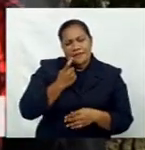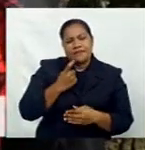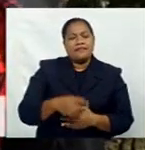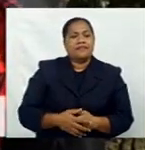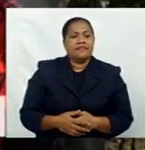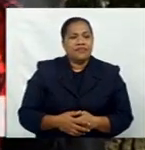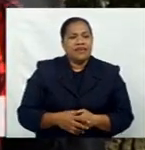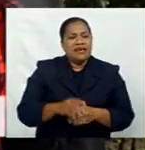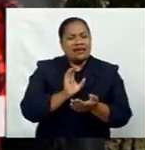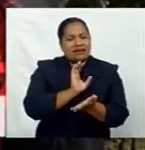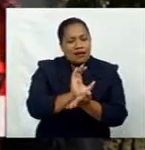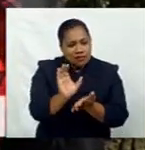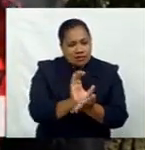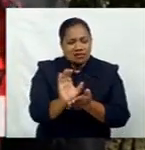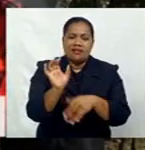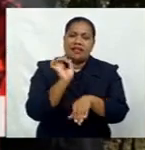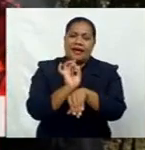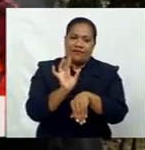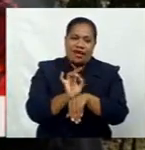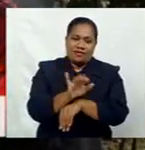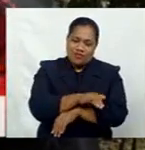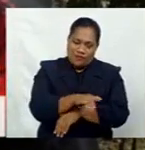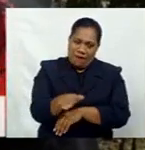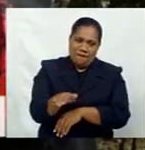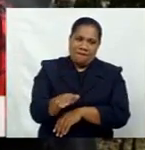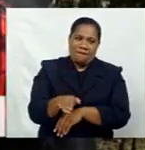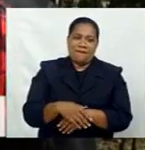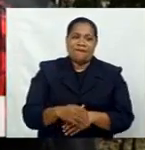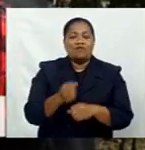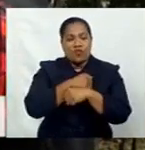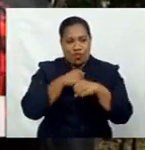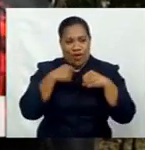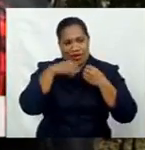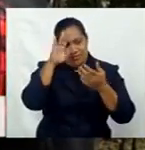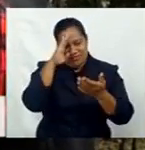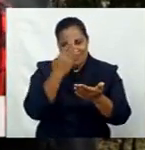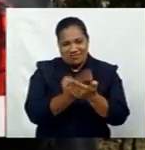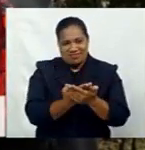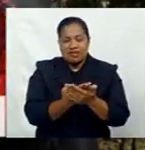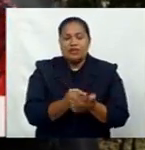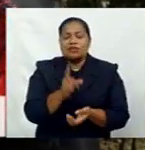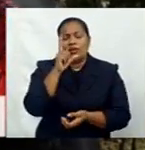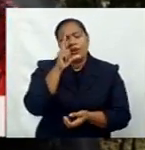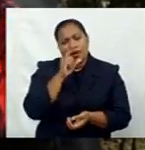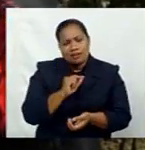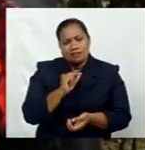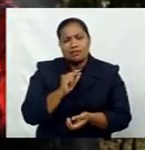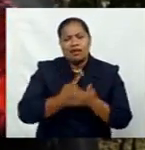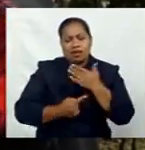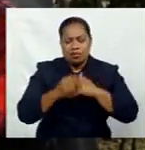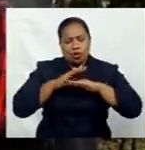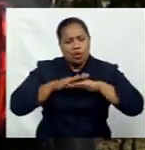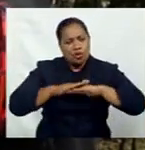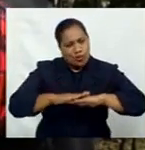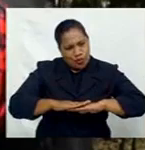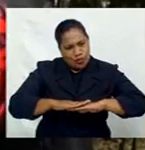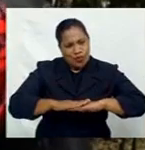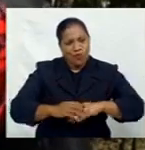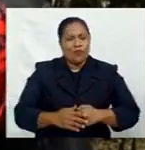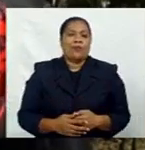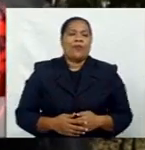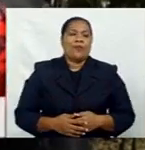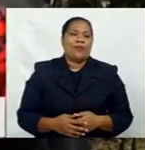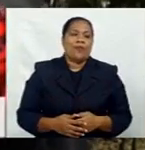counseling and advice for our students so that they are settled and they are well settled at the moment.